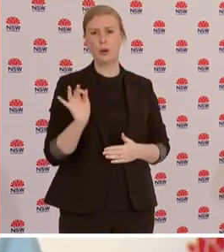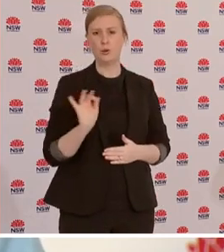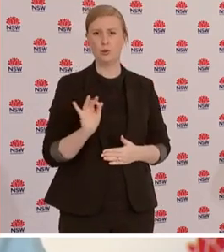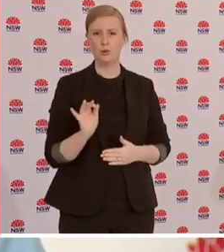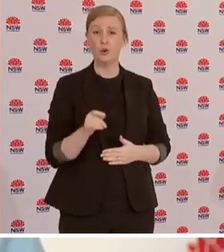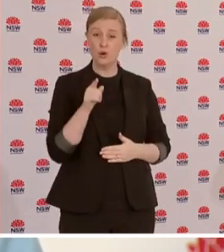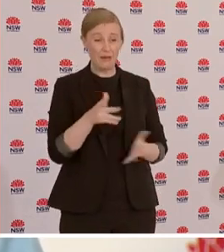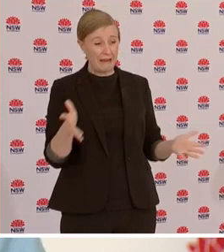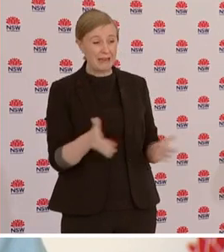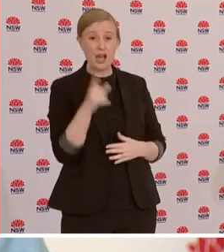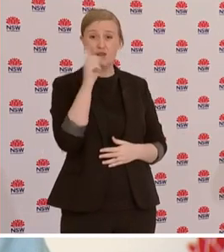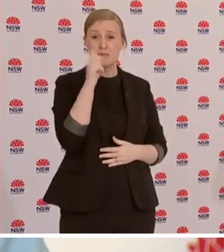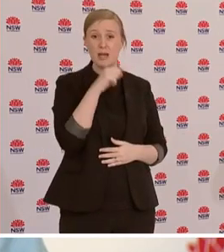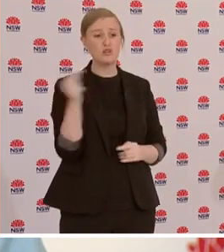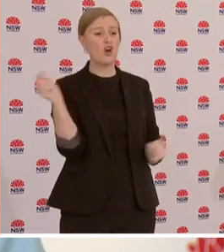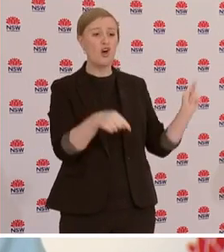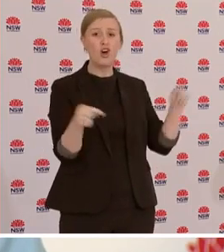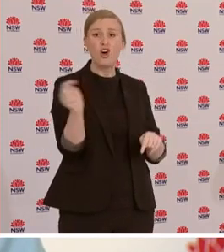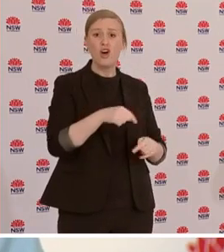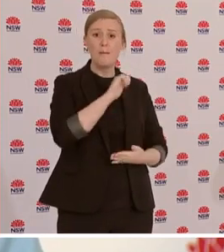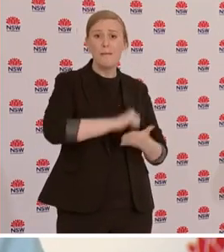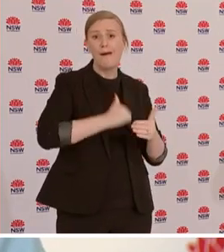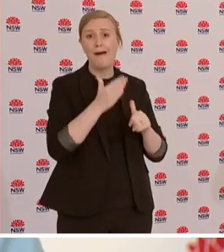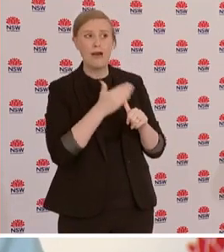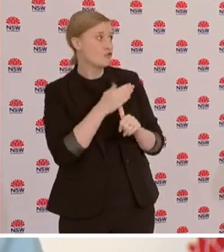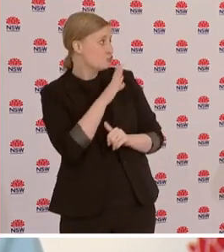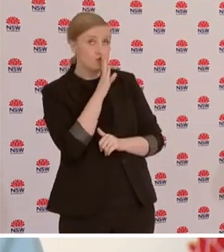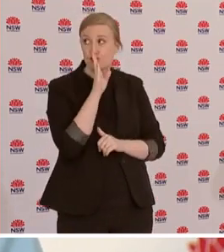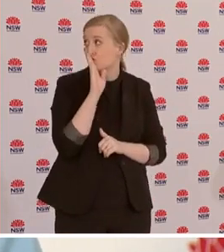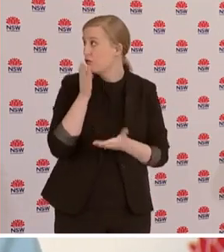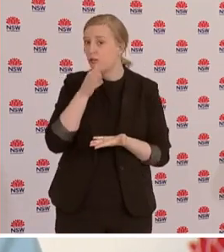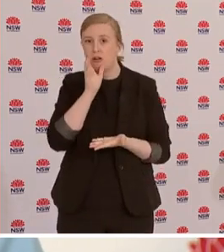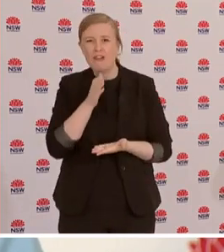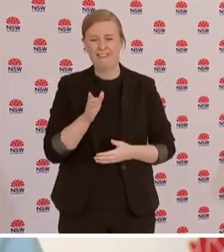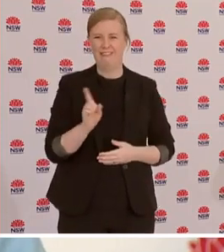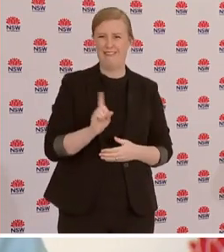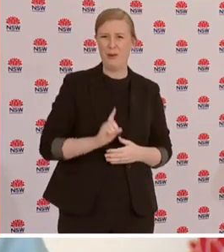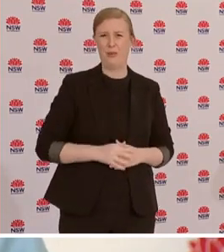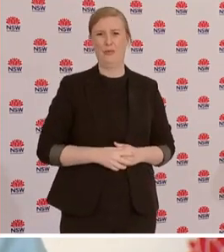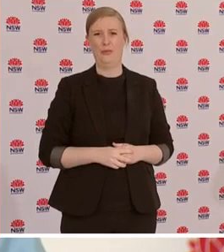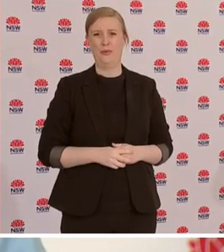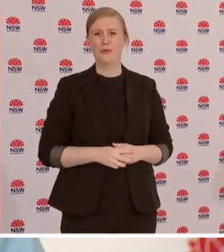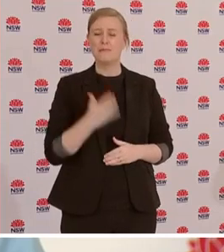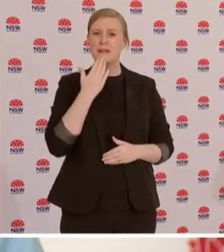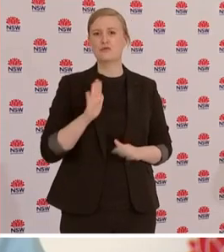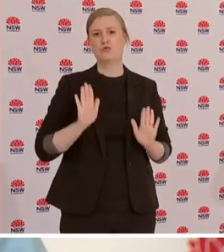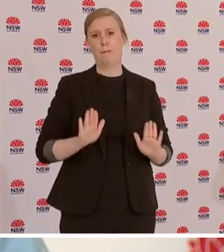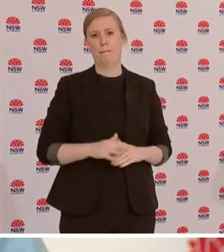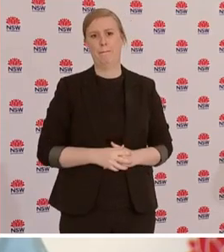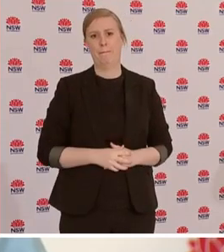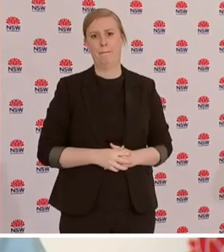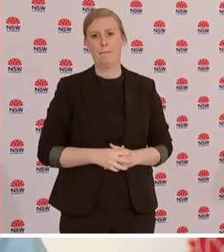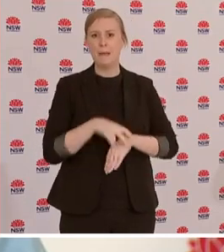orders. We want that to stop and police will continue to do business inspections. They will continue to work with crime stopper reports